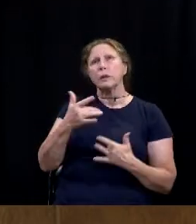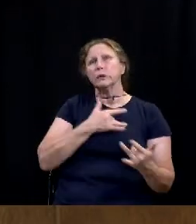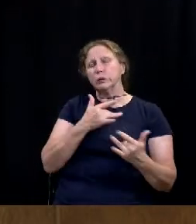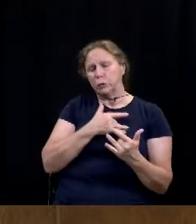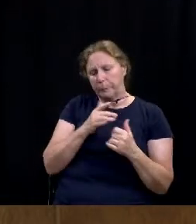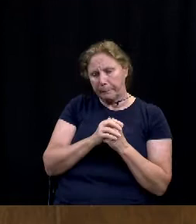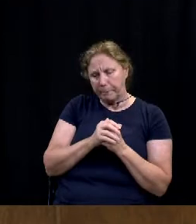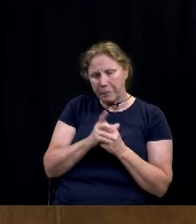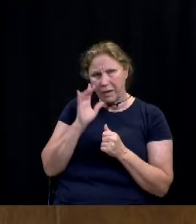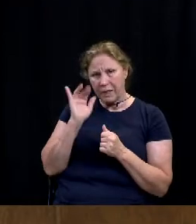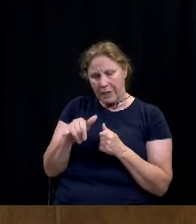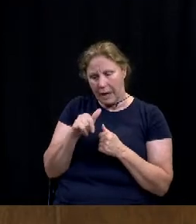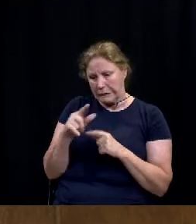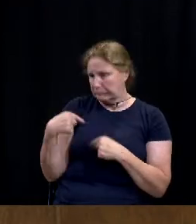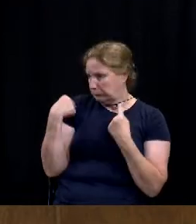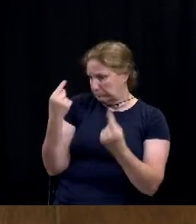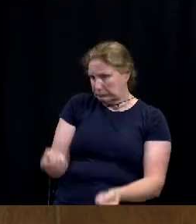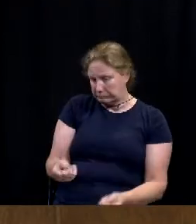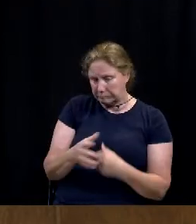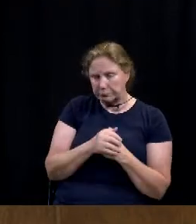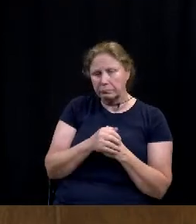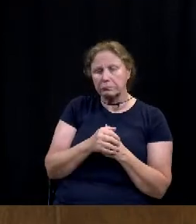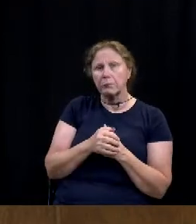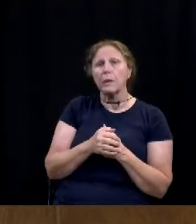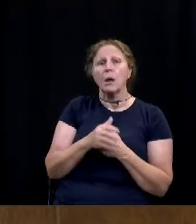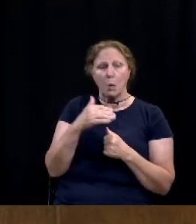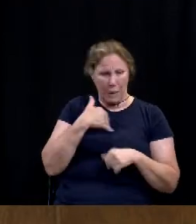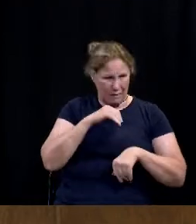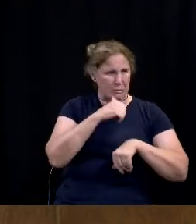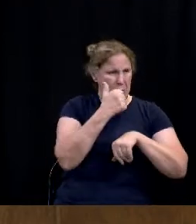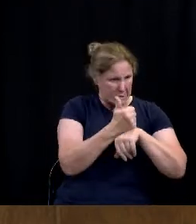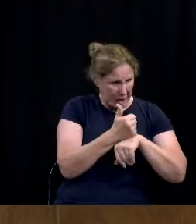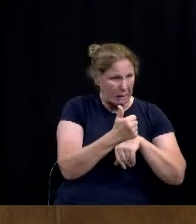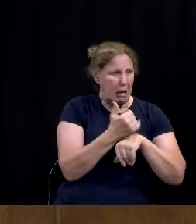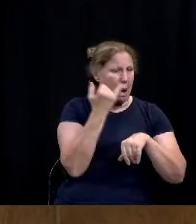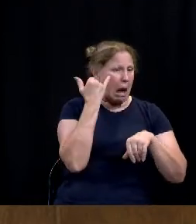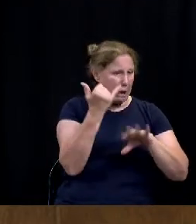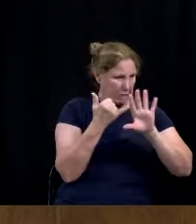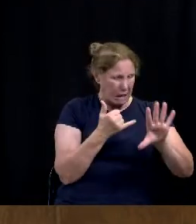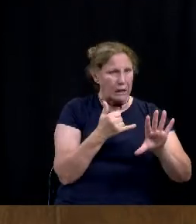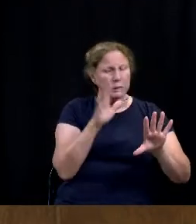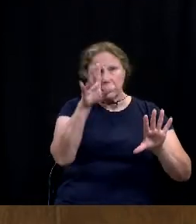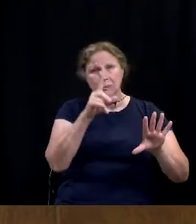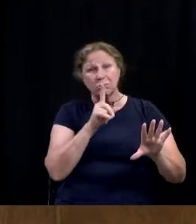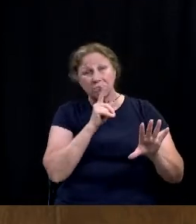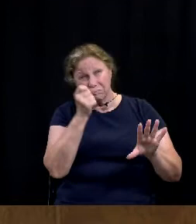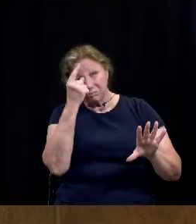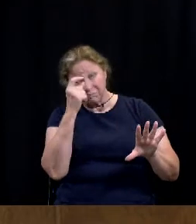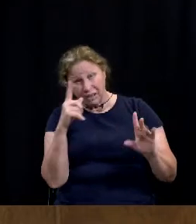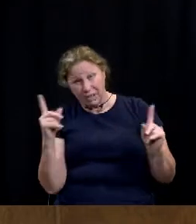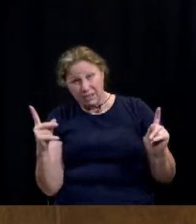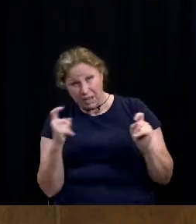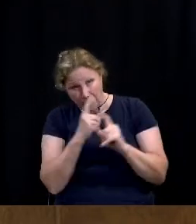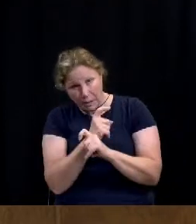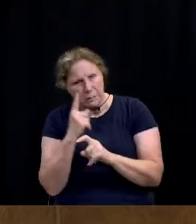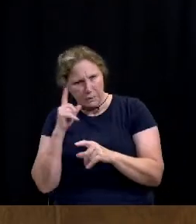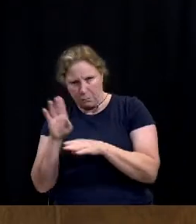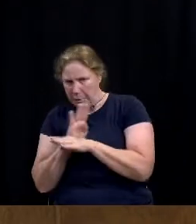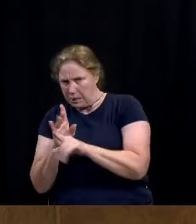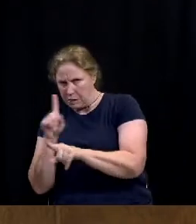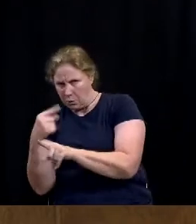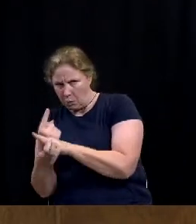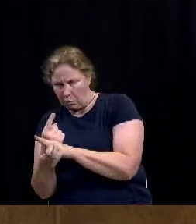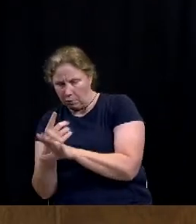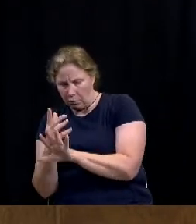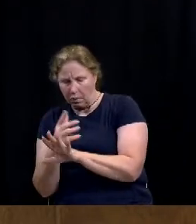deal has been that we have the framework and again, this is a very complex, particularly on the commercial side, on